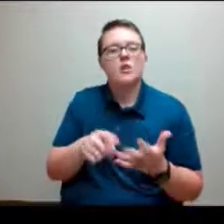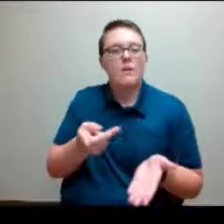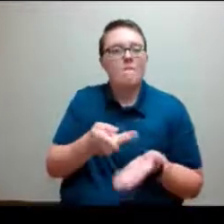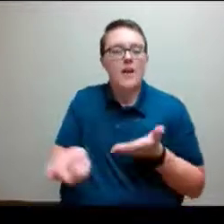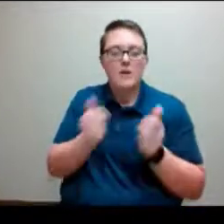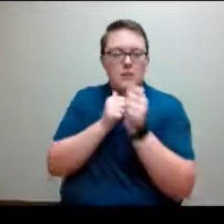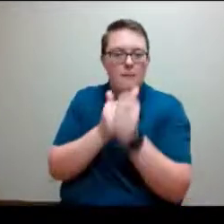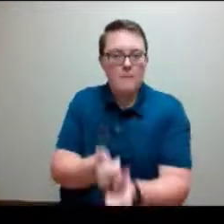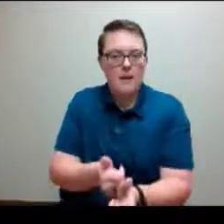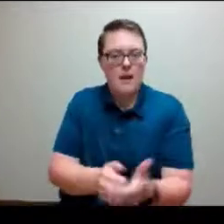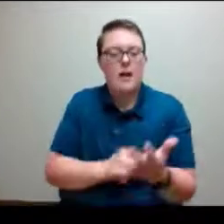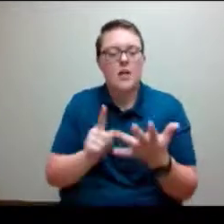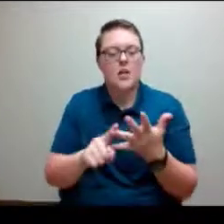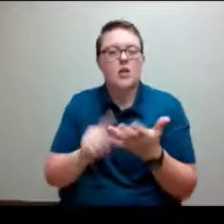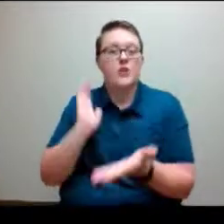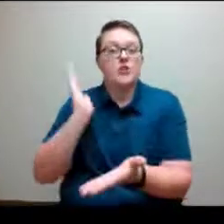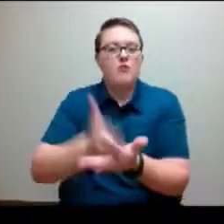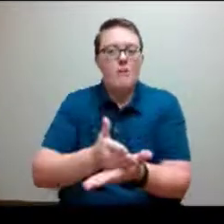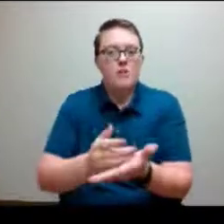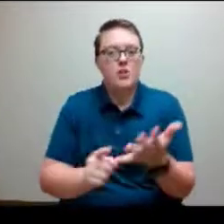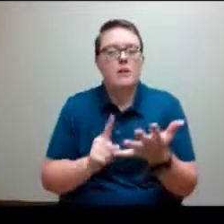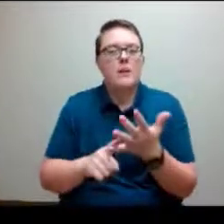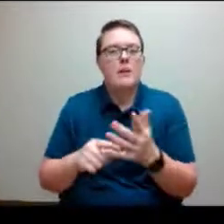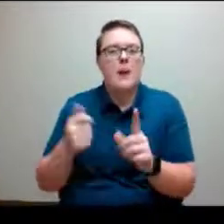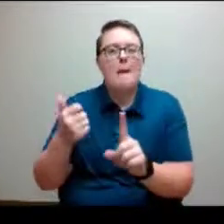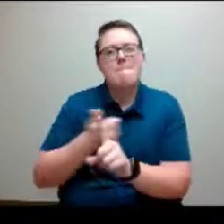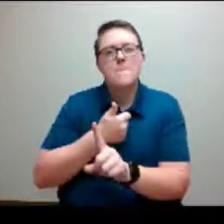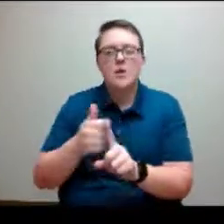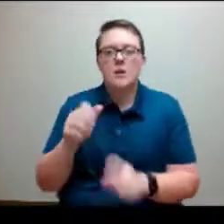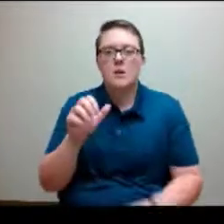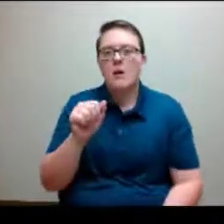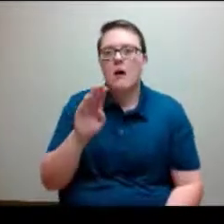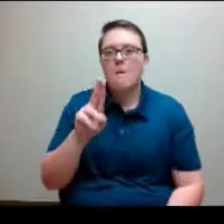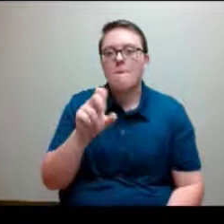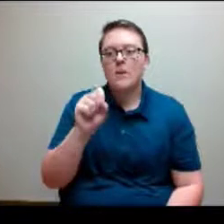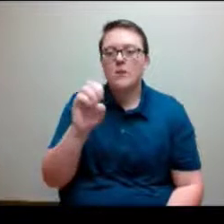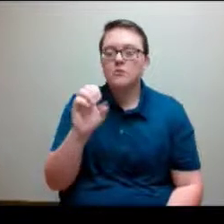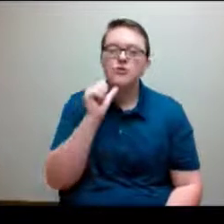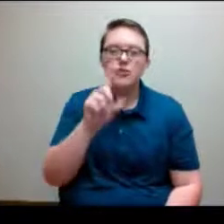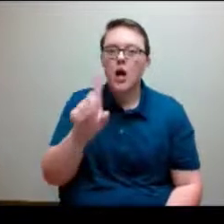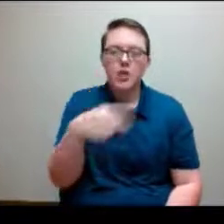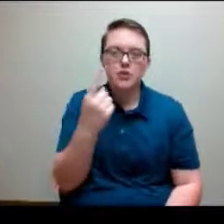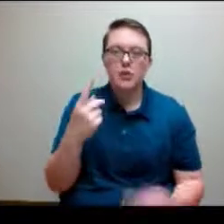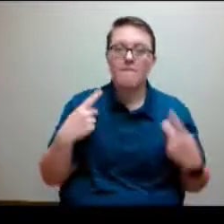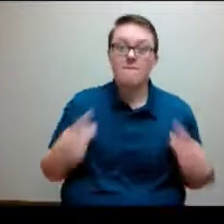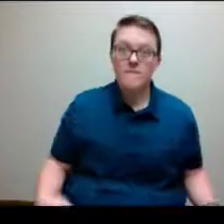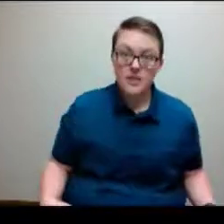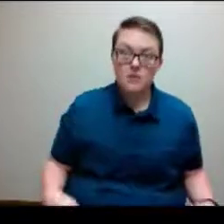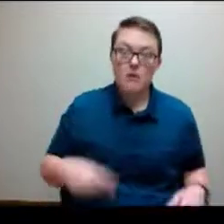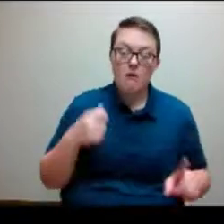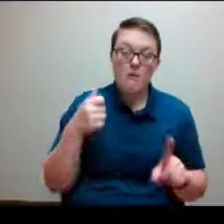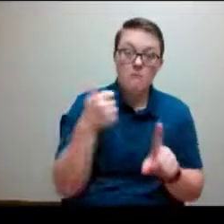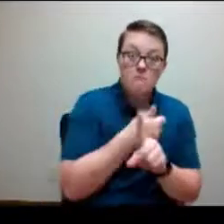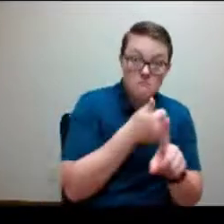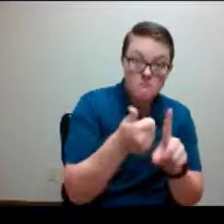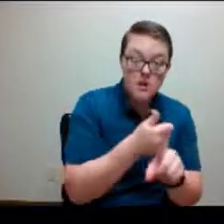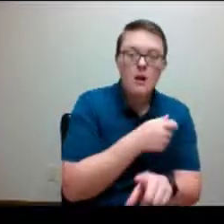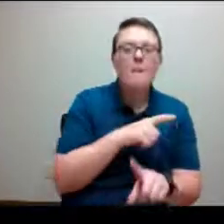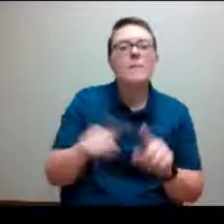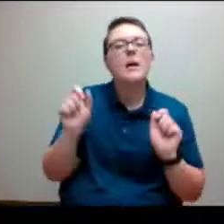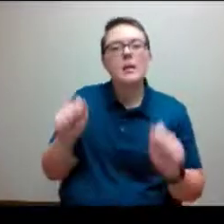When we talk about abuse, it's not just physical abuse. It can entail verbal abuse of some type. so